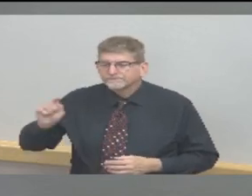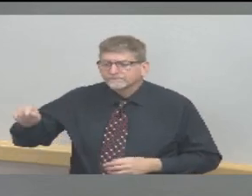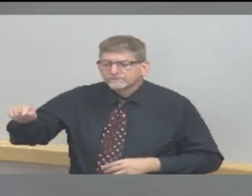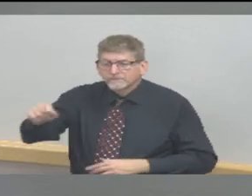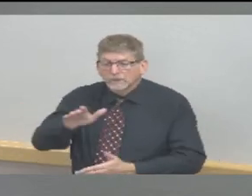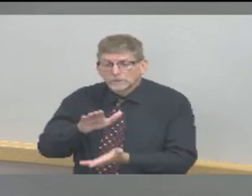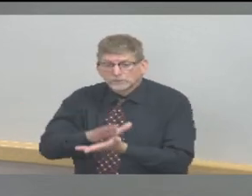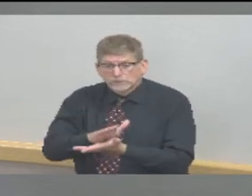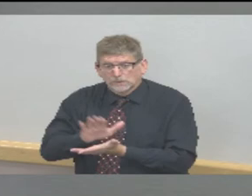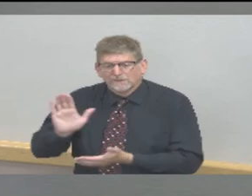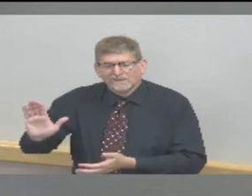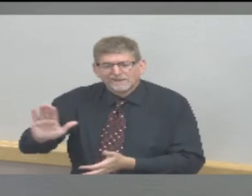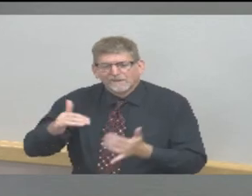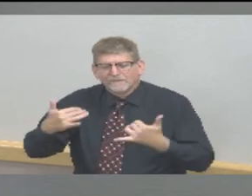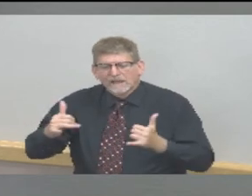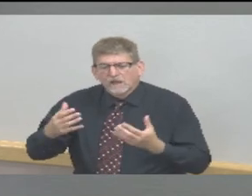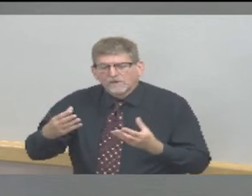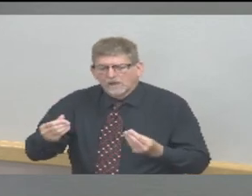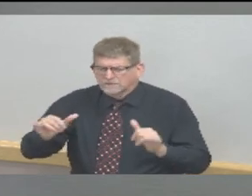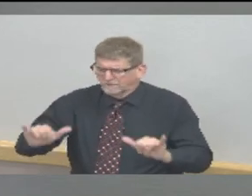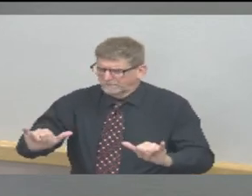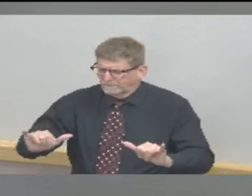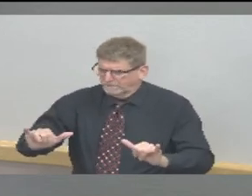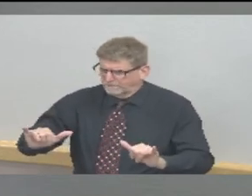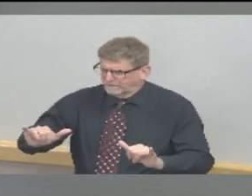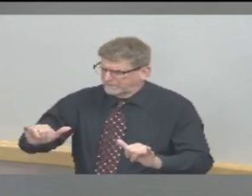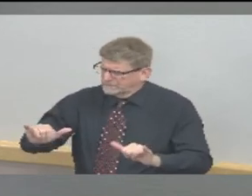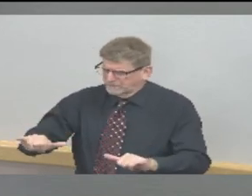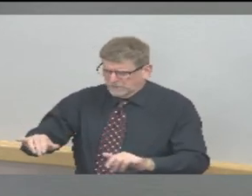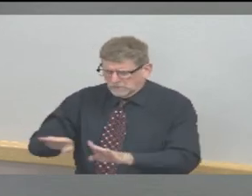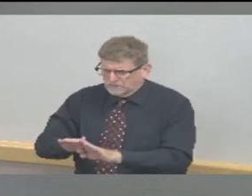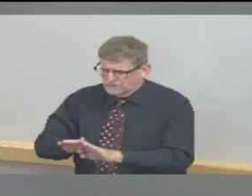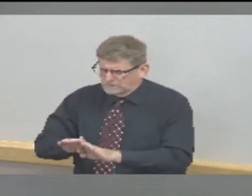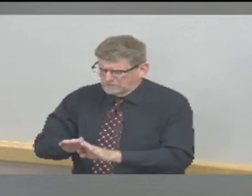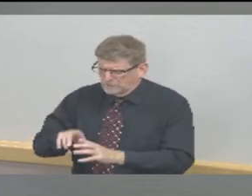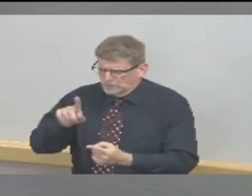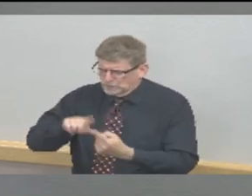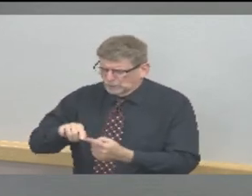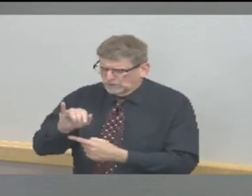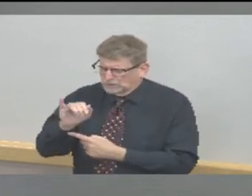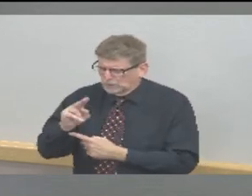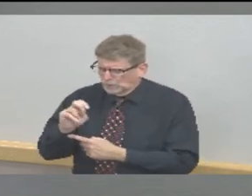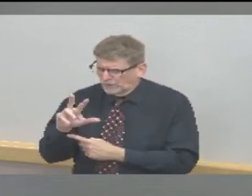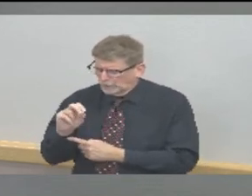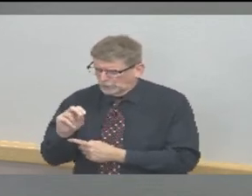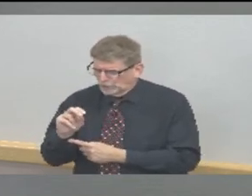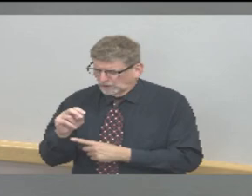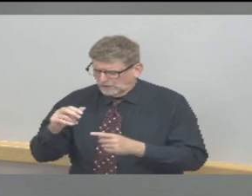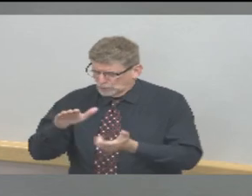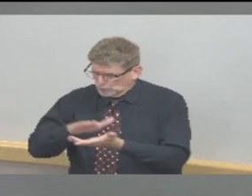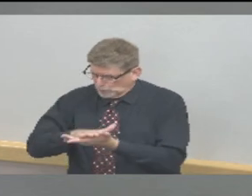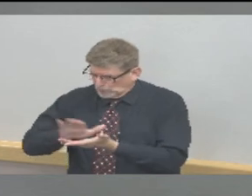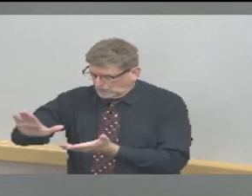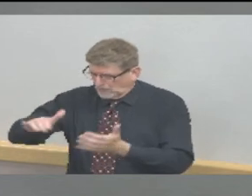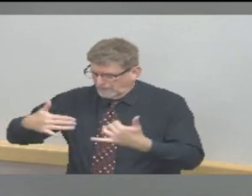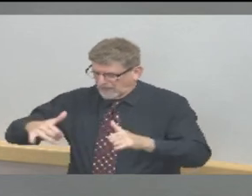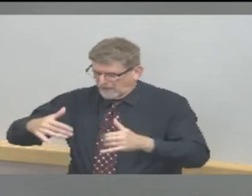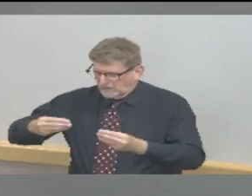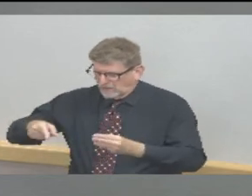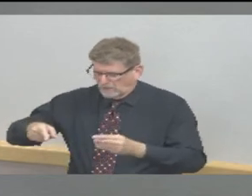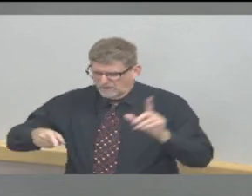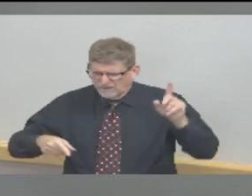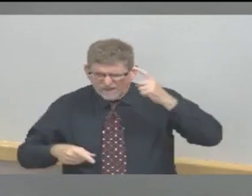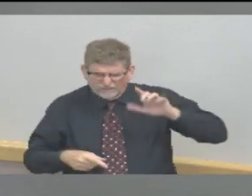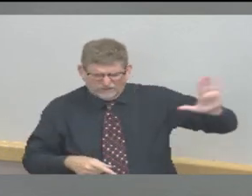closed and will remain closed until June 30th under Governor Holcomb's order. So there would not be able to